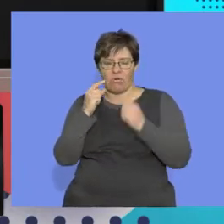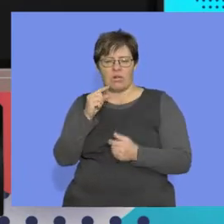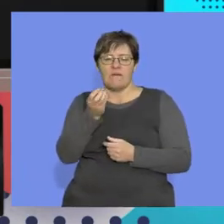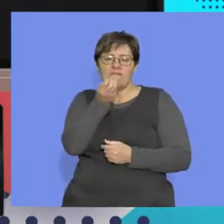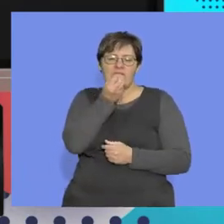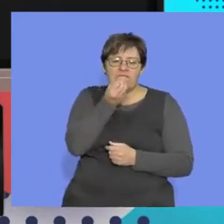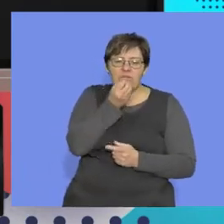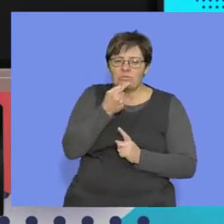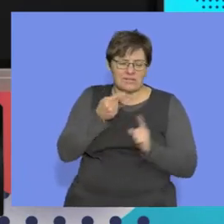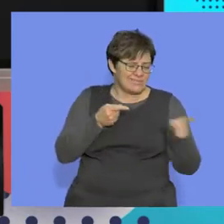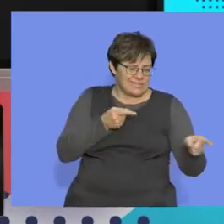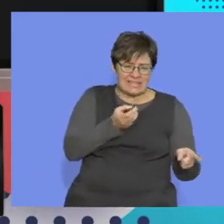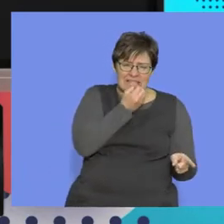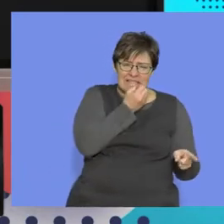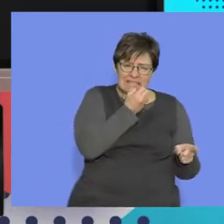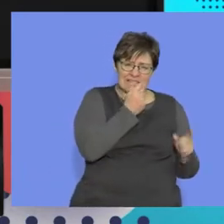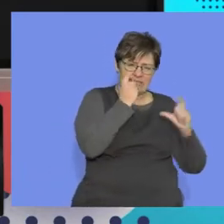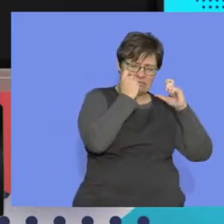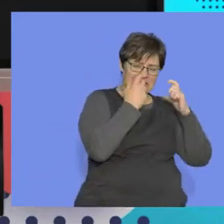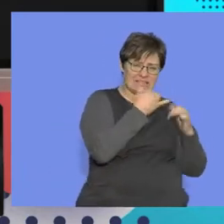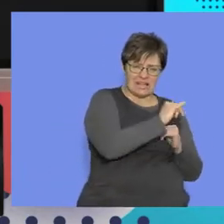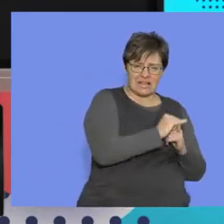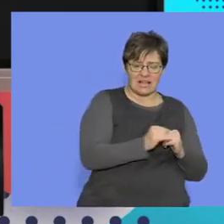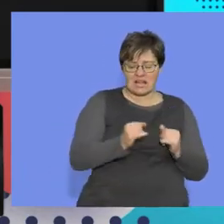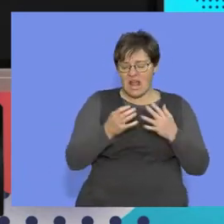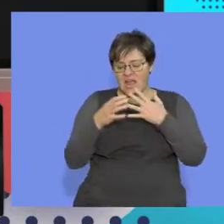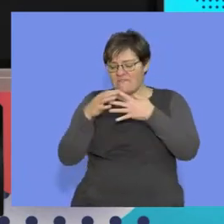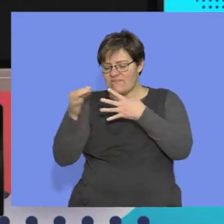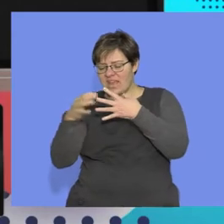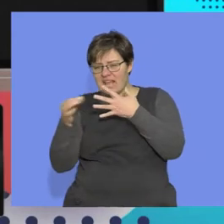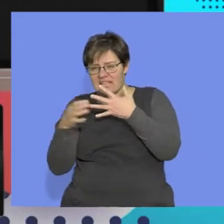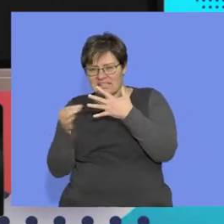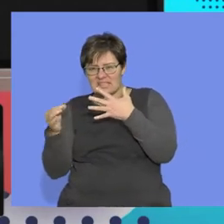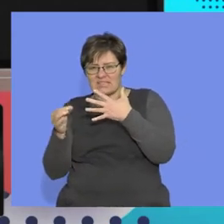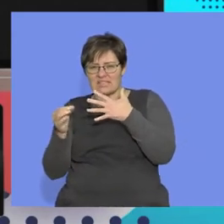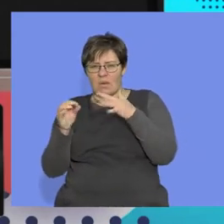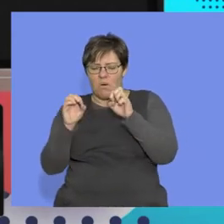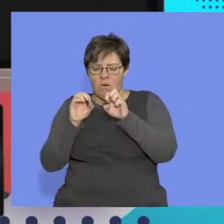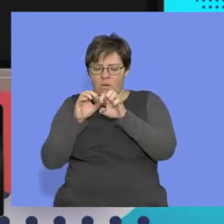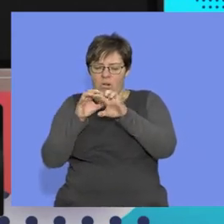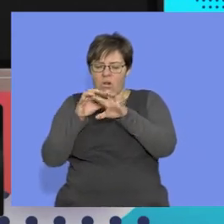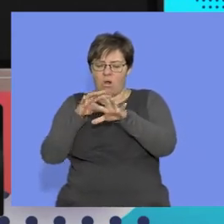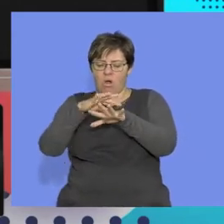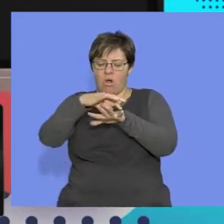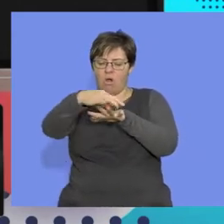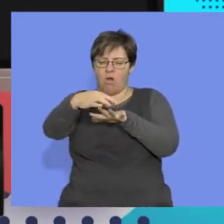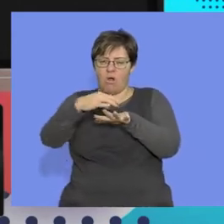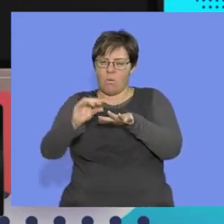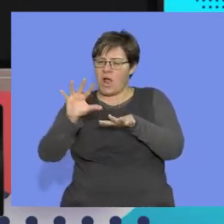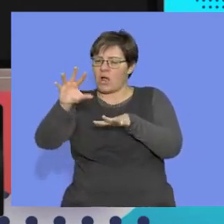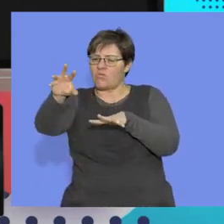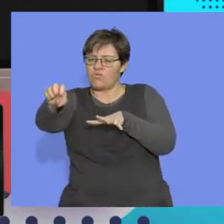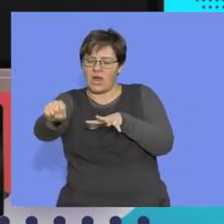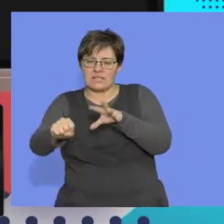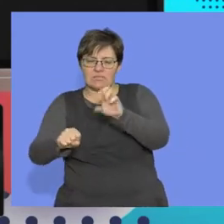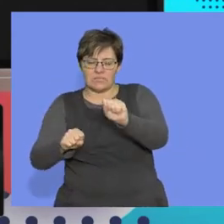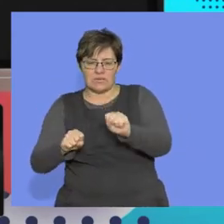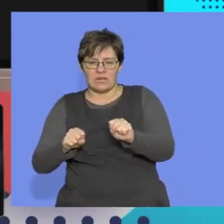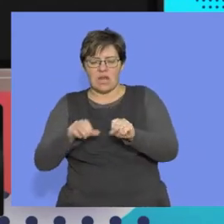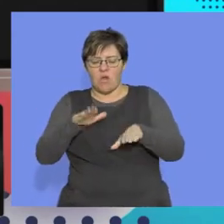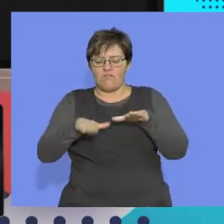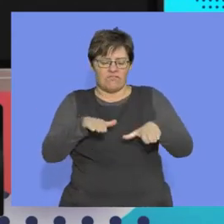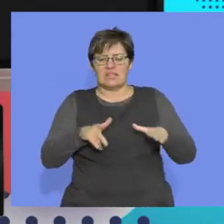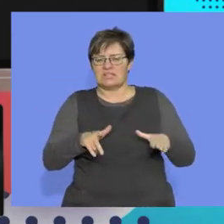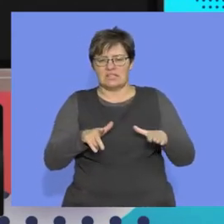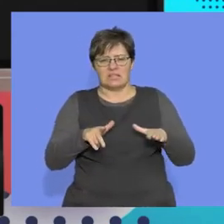Why? The food, right? What happened to our fingers? Our fingers are getting a little bit longer, but they can grasp. Our feet,